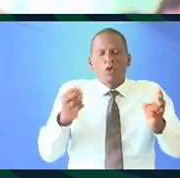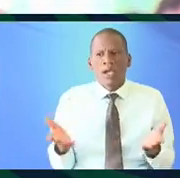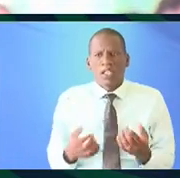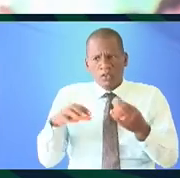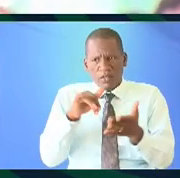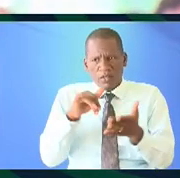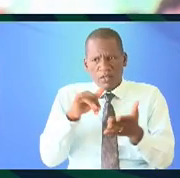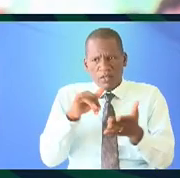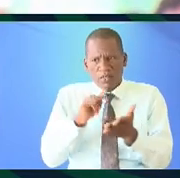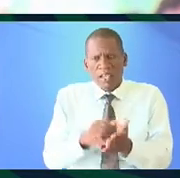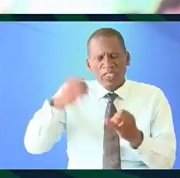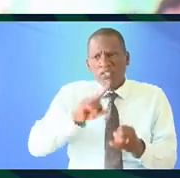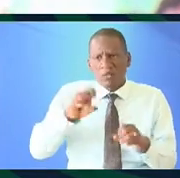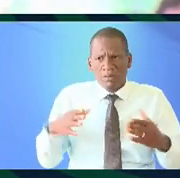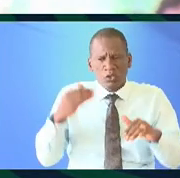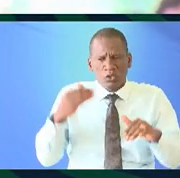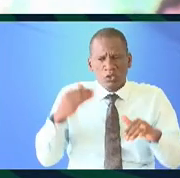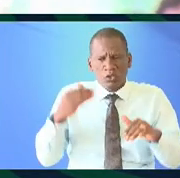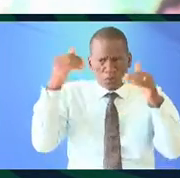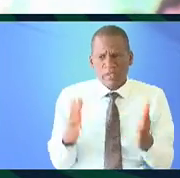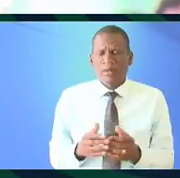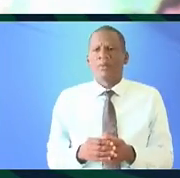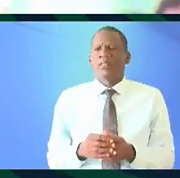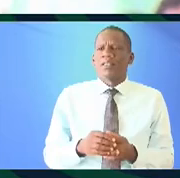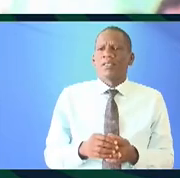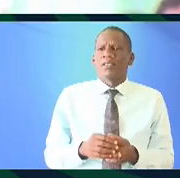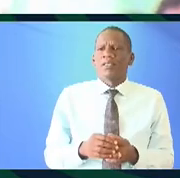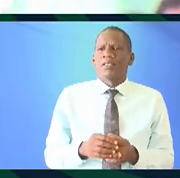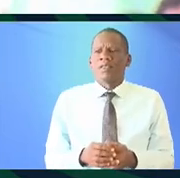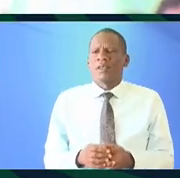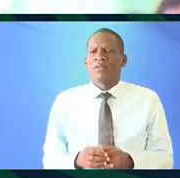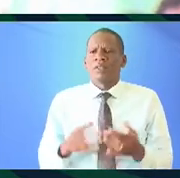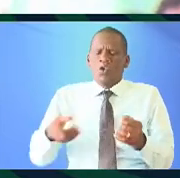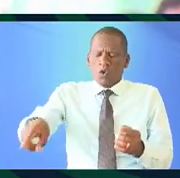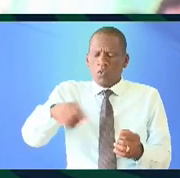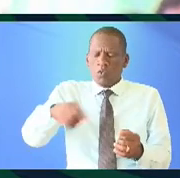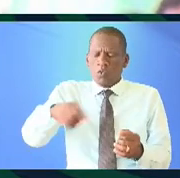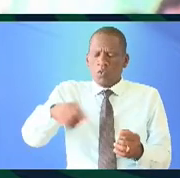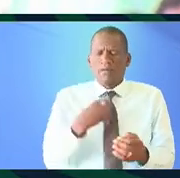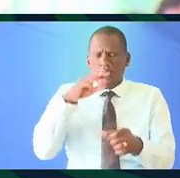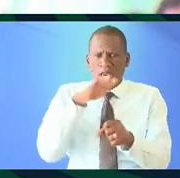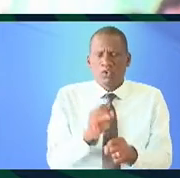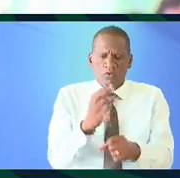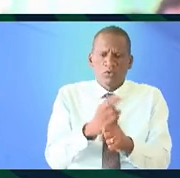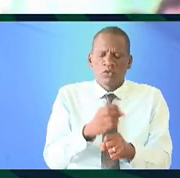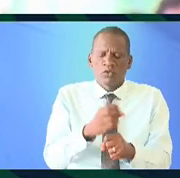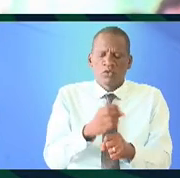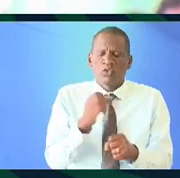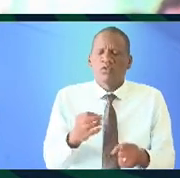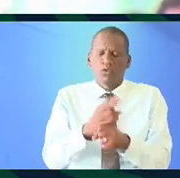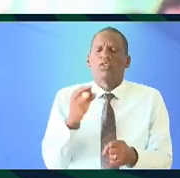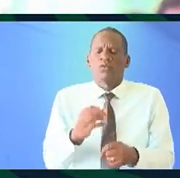maybe if you could speak on that and the last question is to Professor Gidiora so we've seen a lot of use